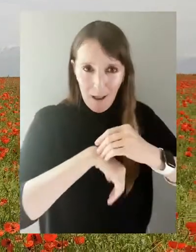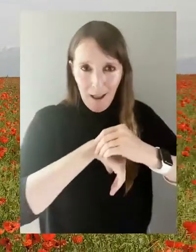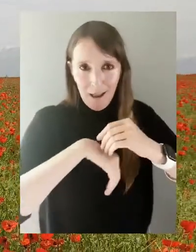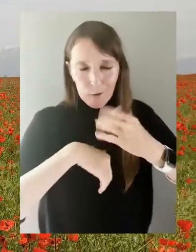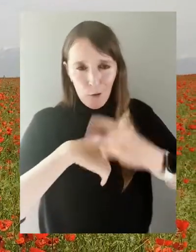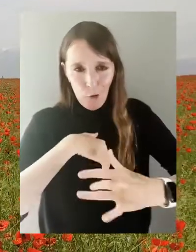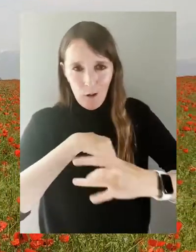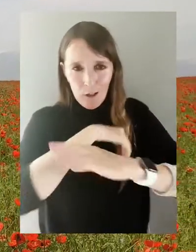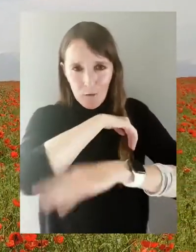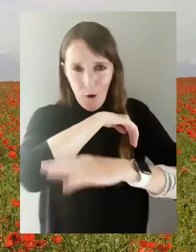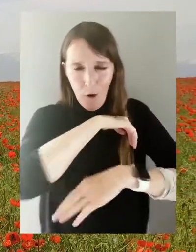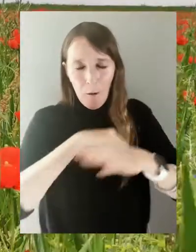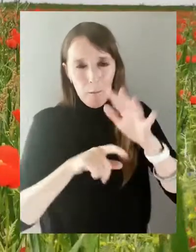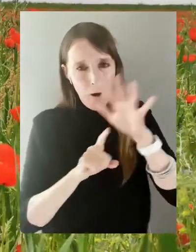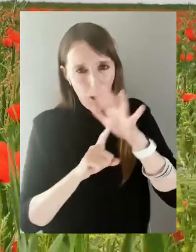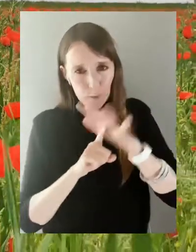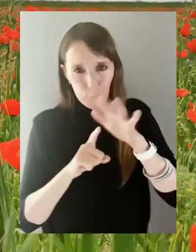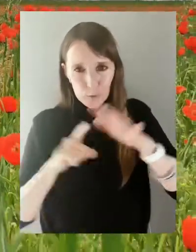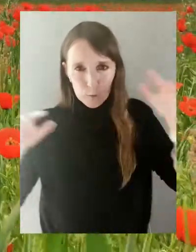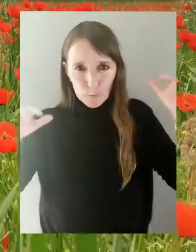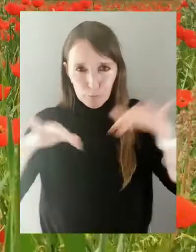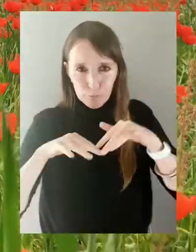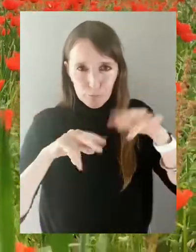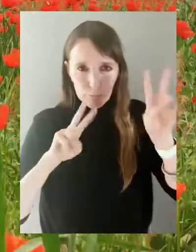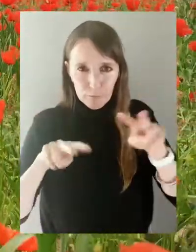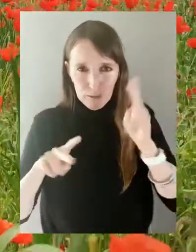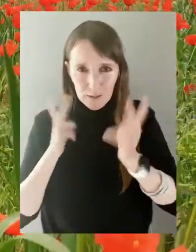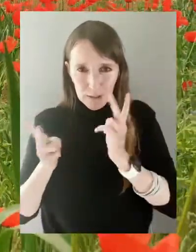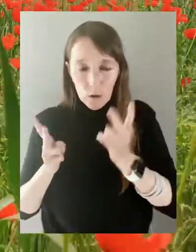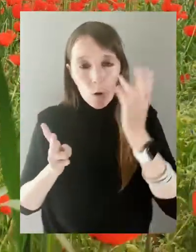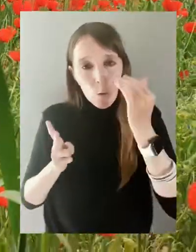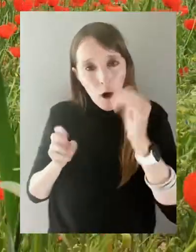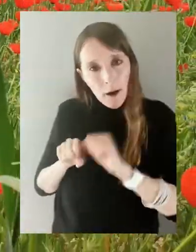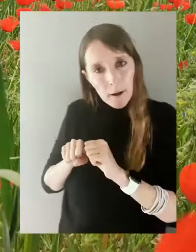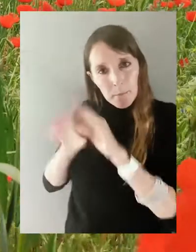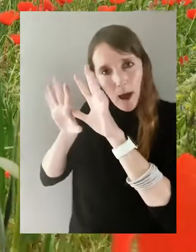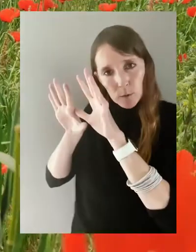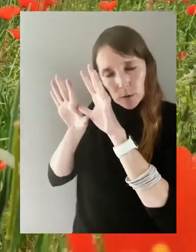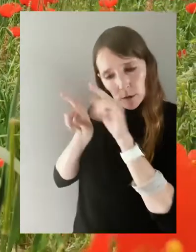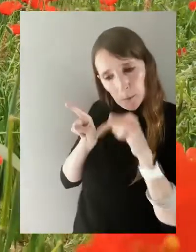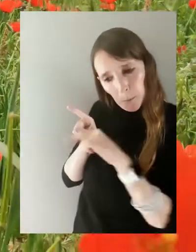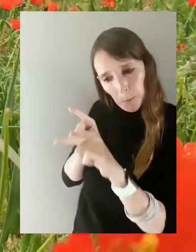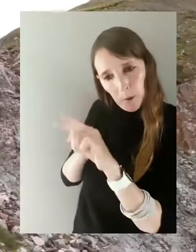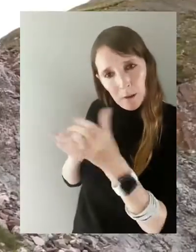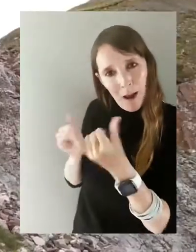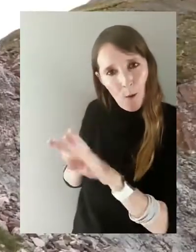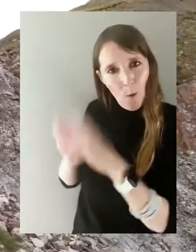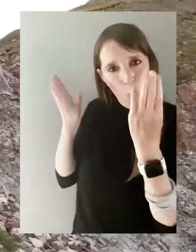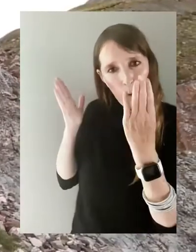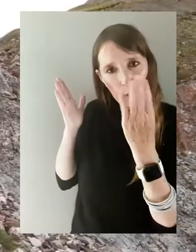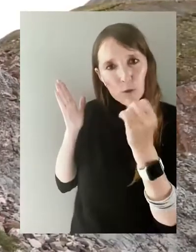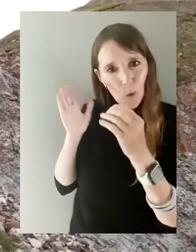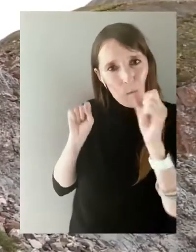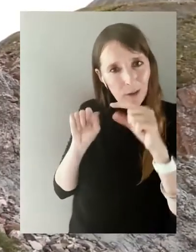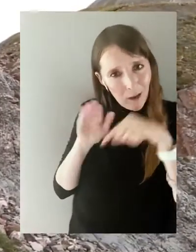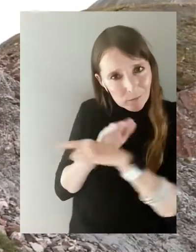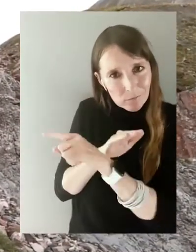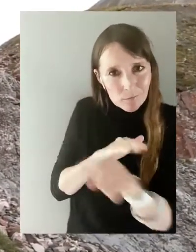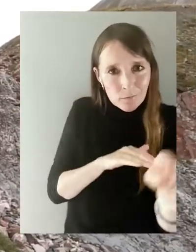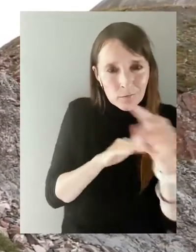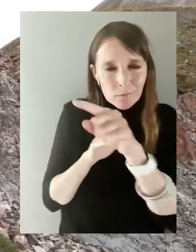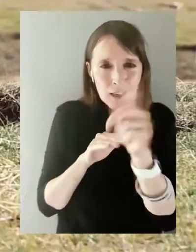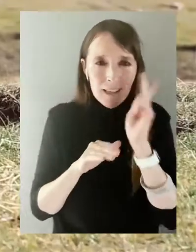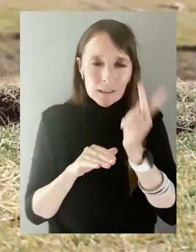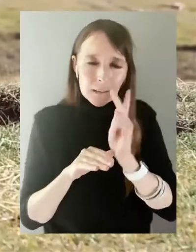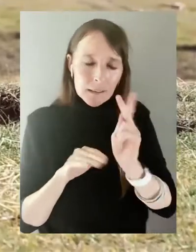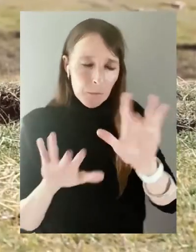most popular for visiting Kyrgyzstan. This is because the roads and mountains passes are open, lots of remote and areas with